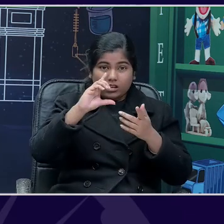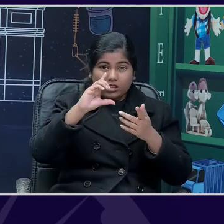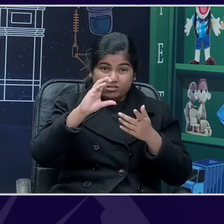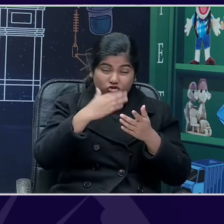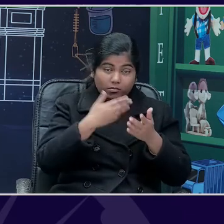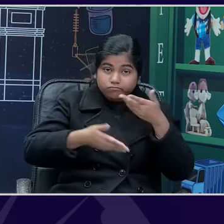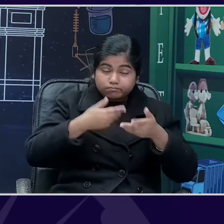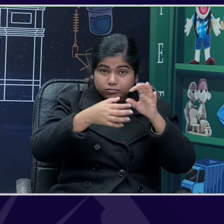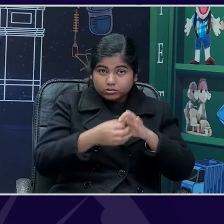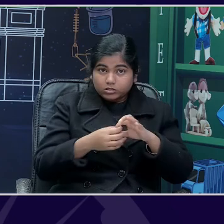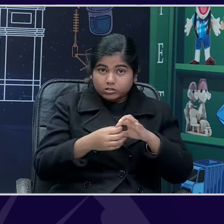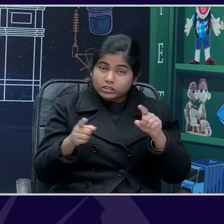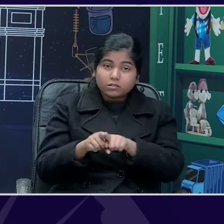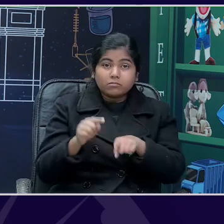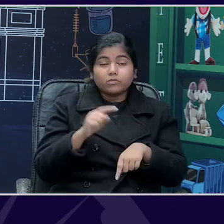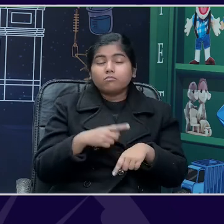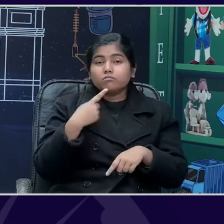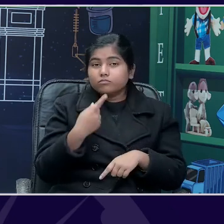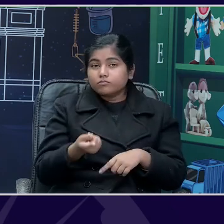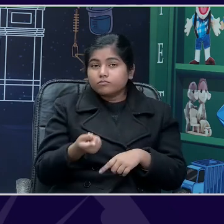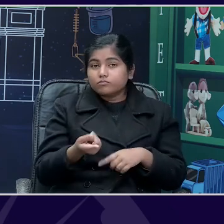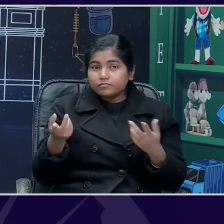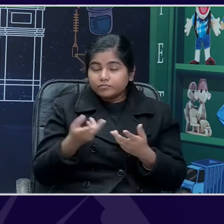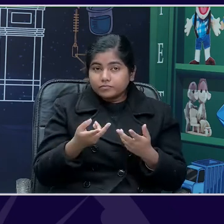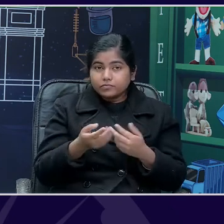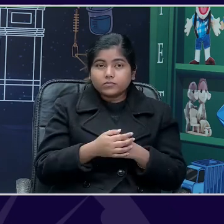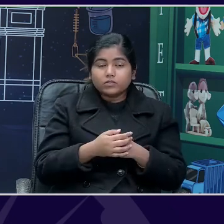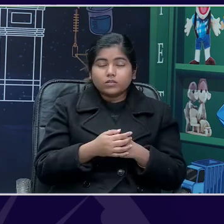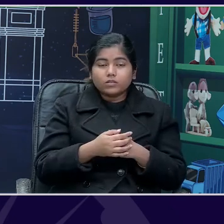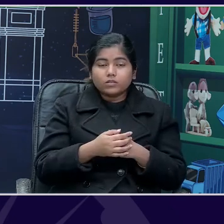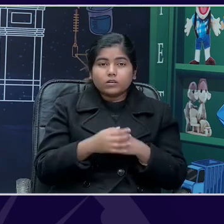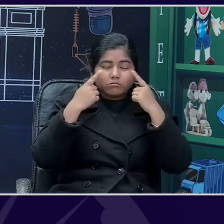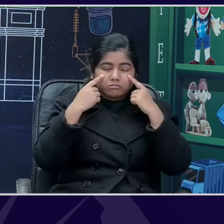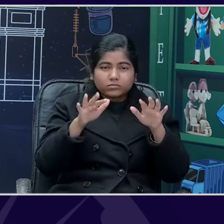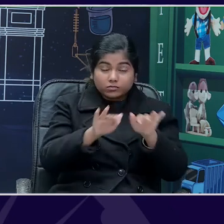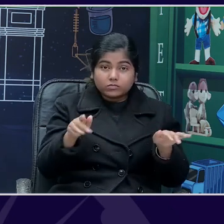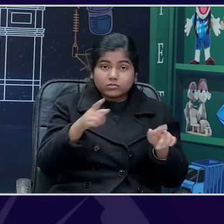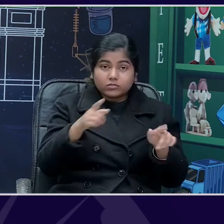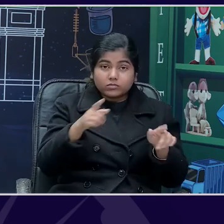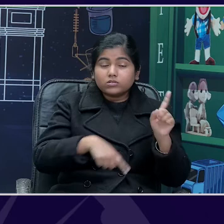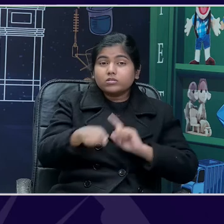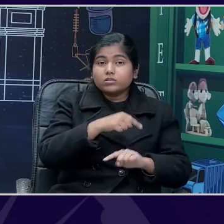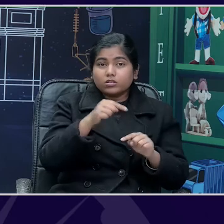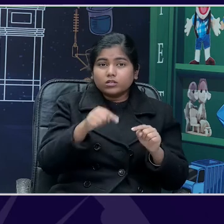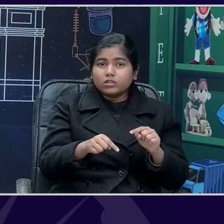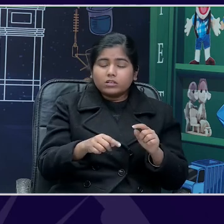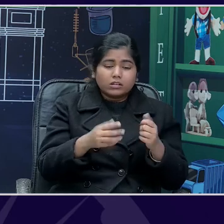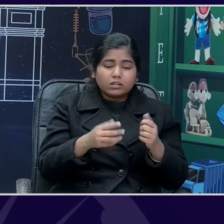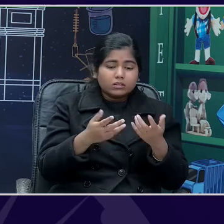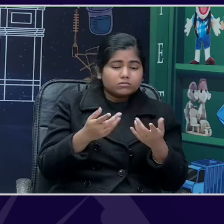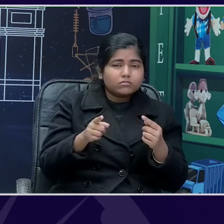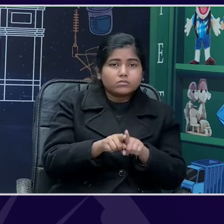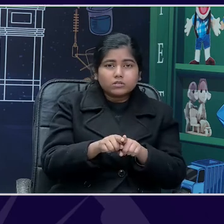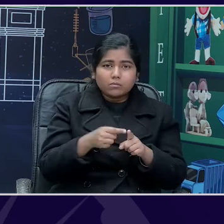At the same time, I would say that visually impaired children are, if, you know, if not more, then they are definitely